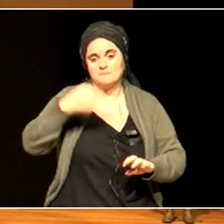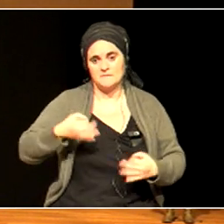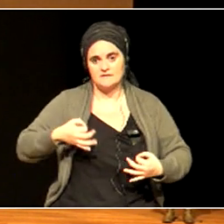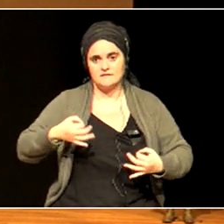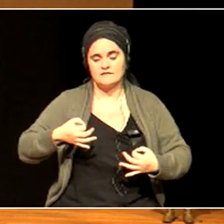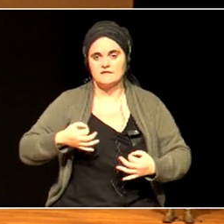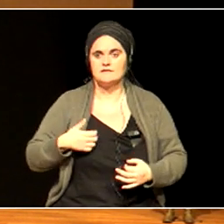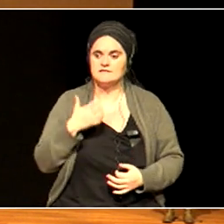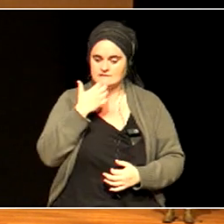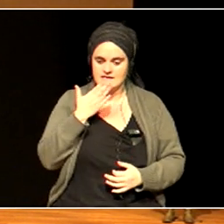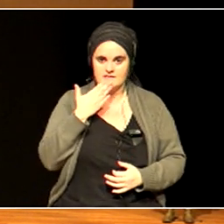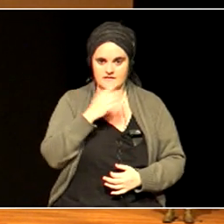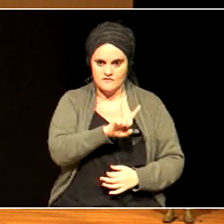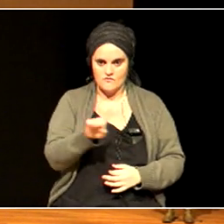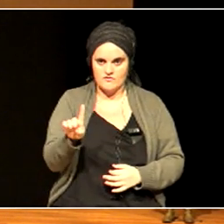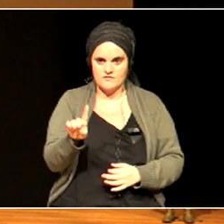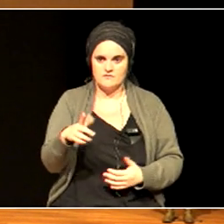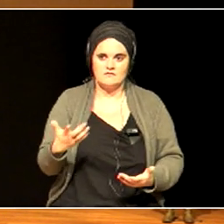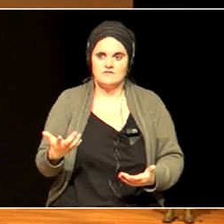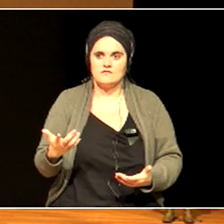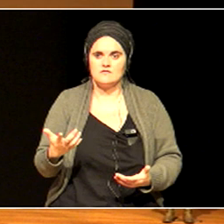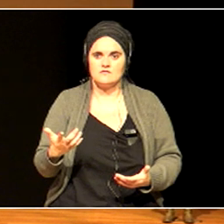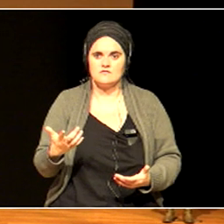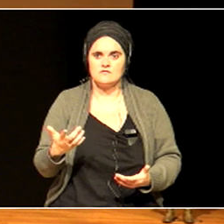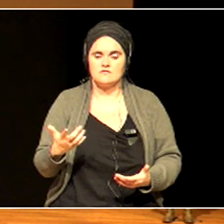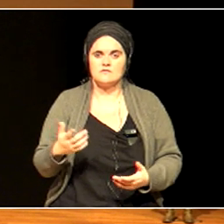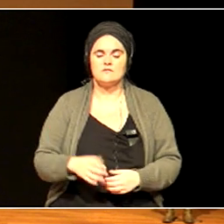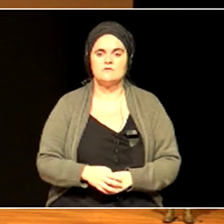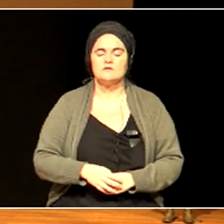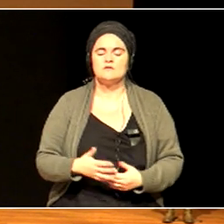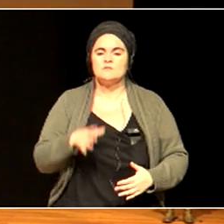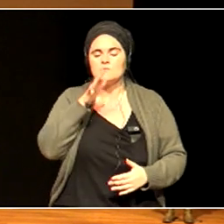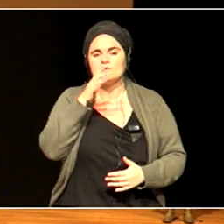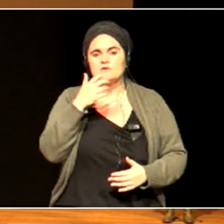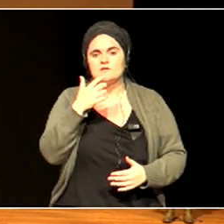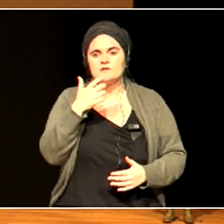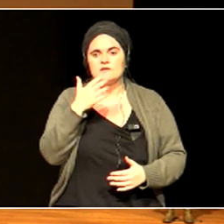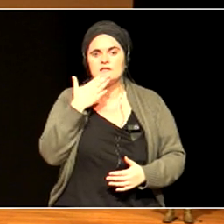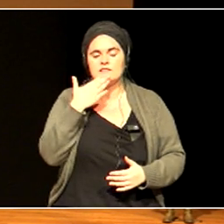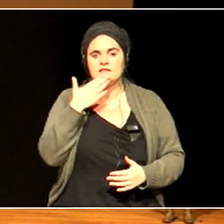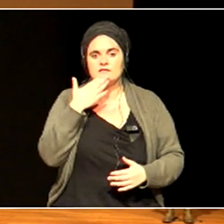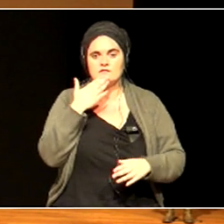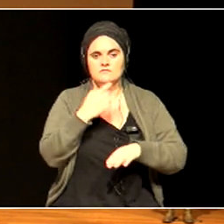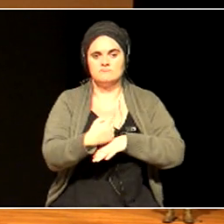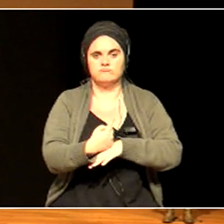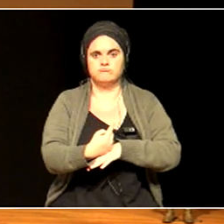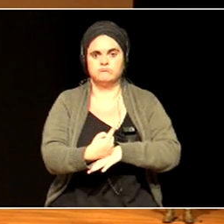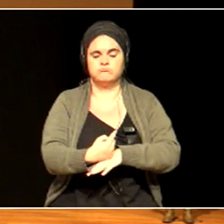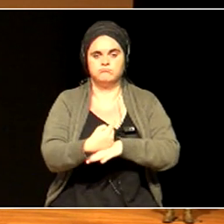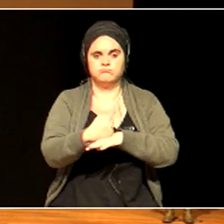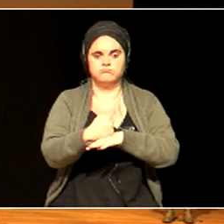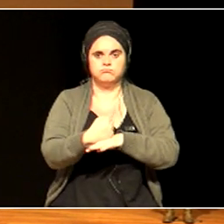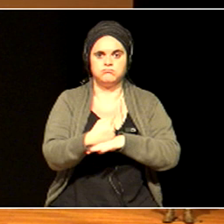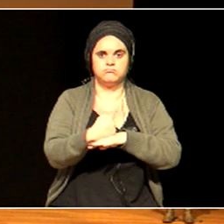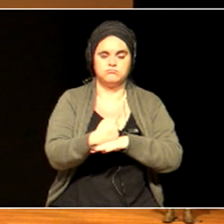schooling, five. Start at five in my country and finish at 16. 11 years. So a